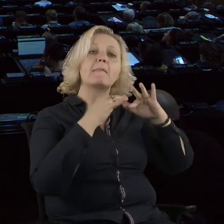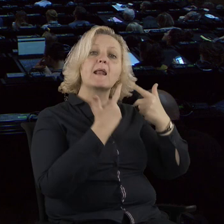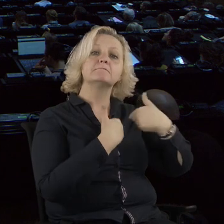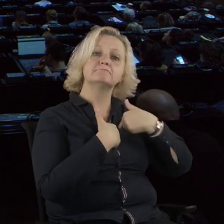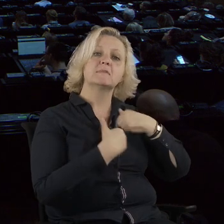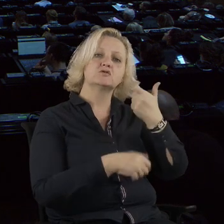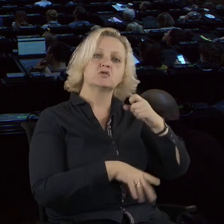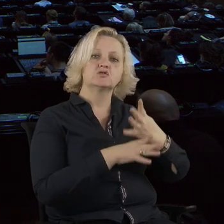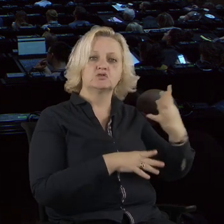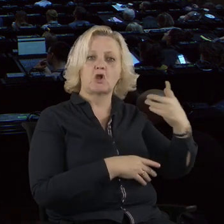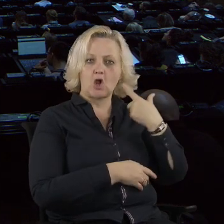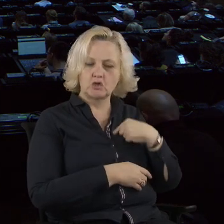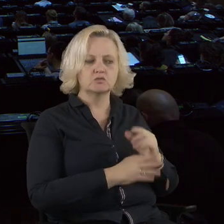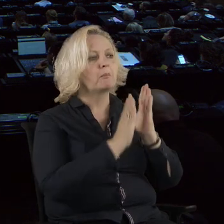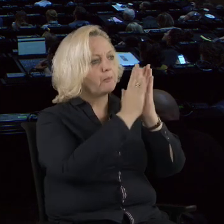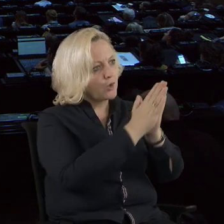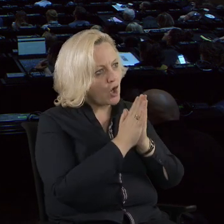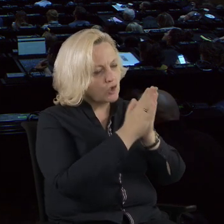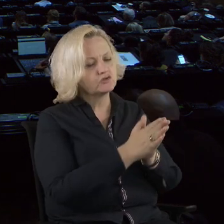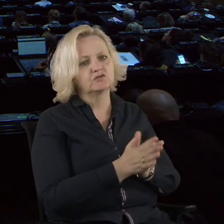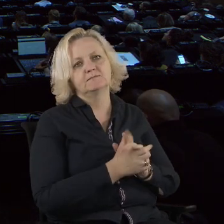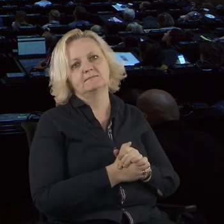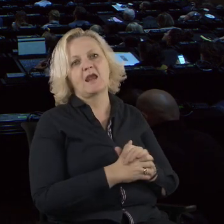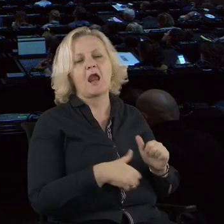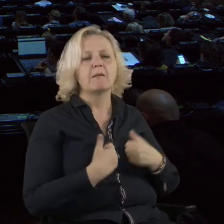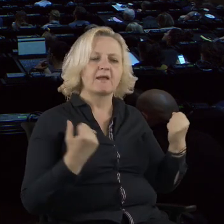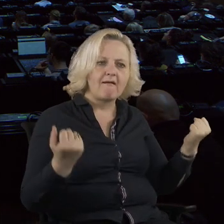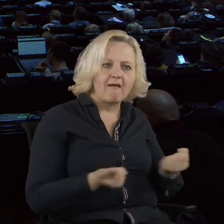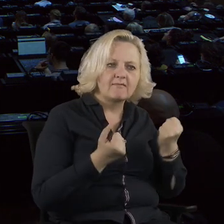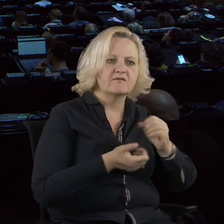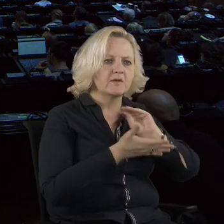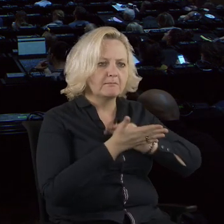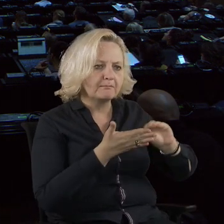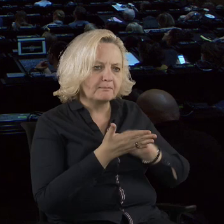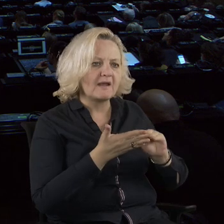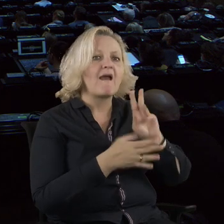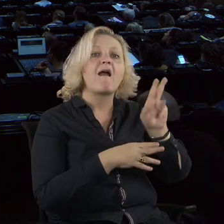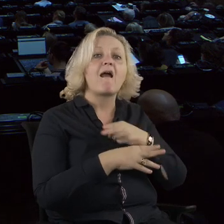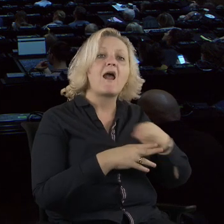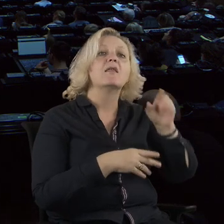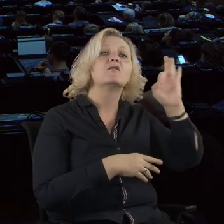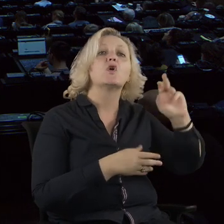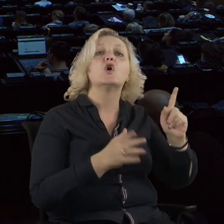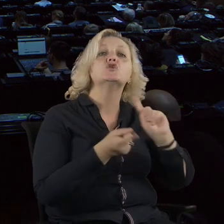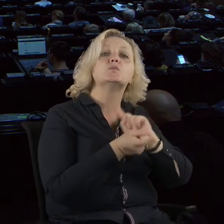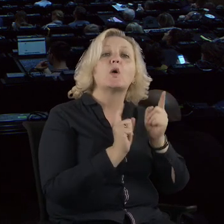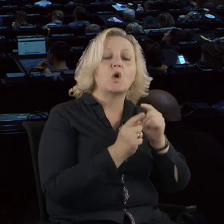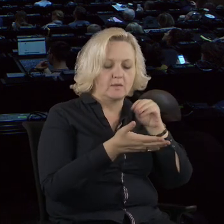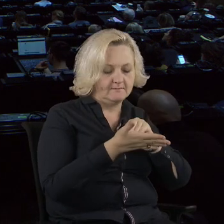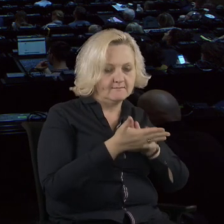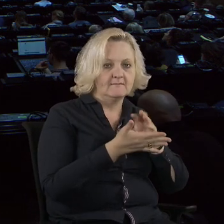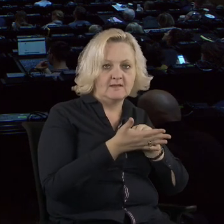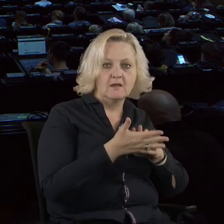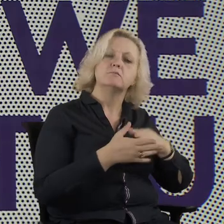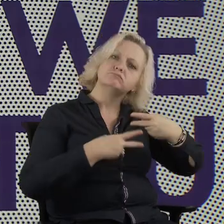declaring their meetings more actively. We thought this is a building block. We take it from there and we